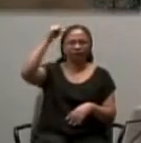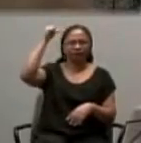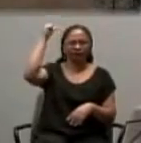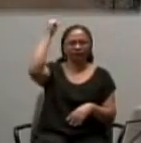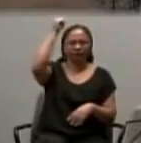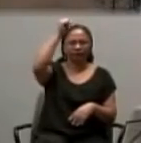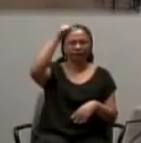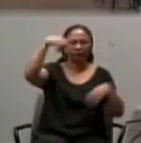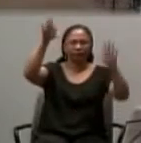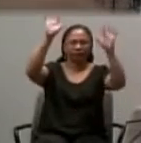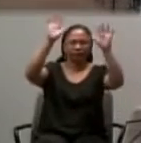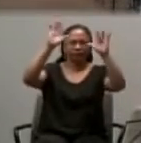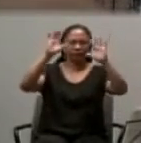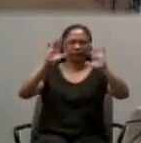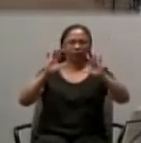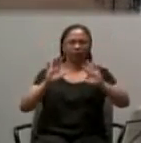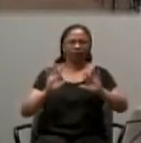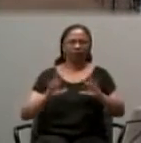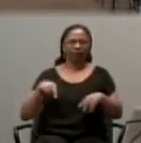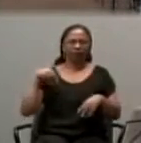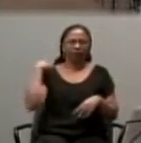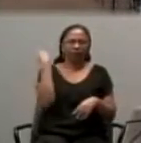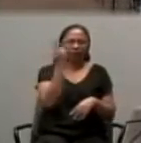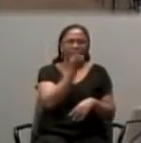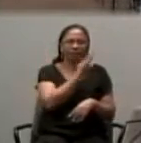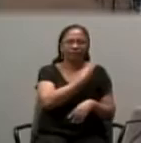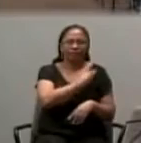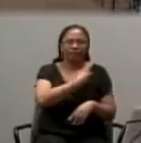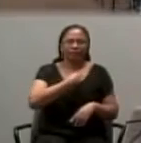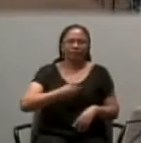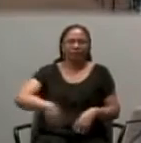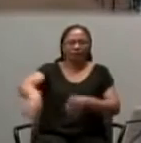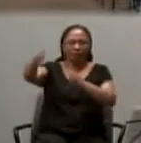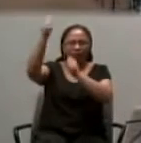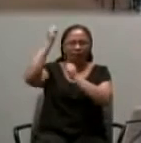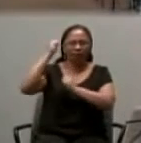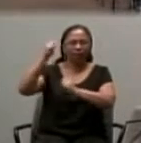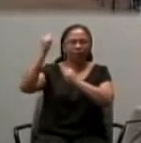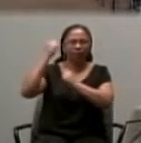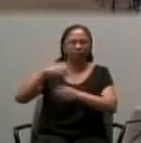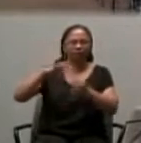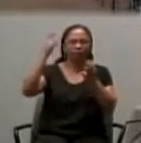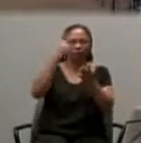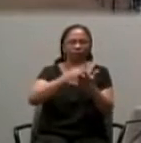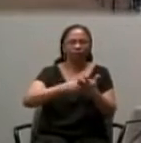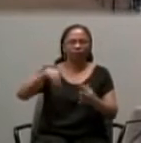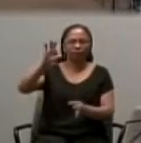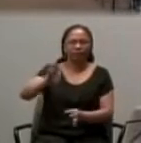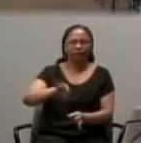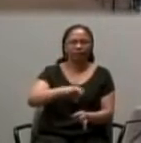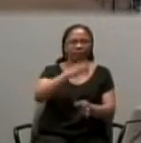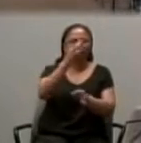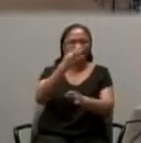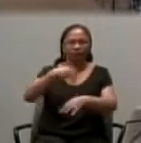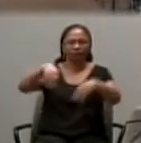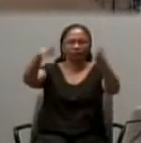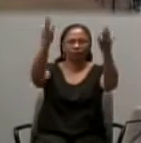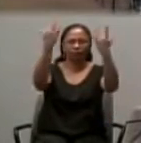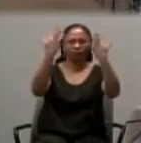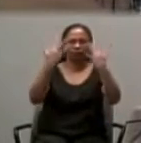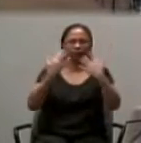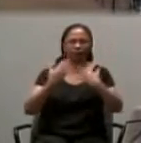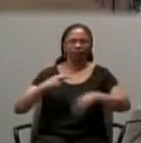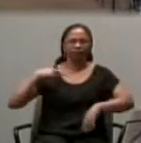Anointing, fall on us. Let the power of the Holy Spirit,